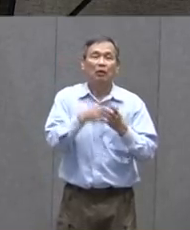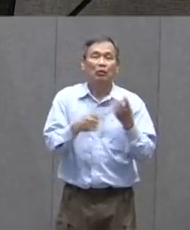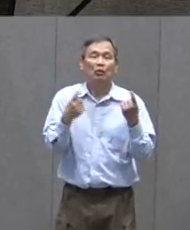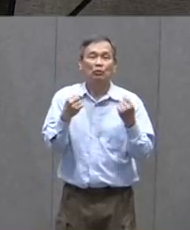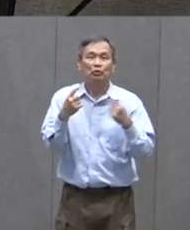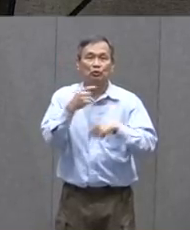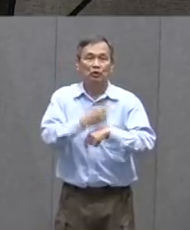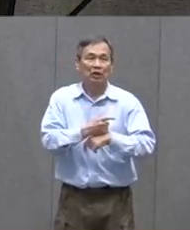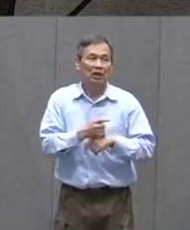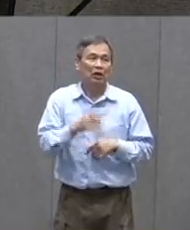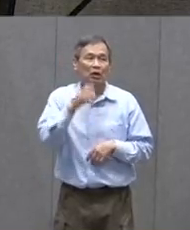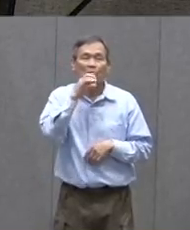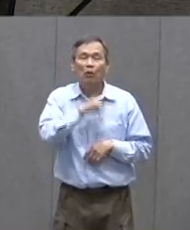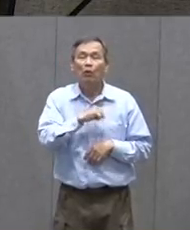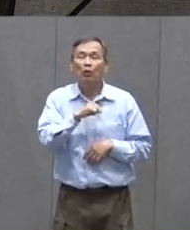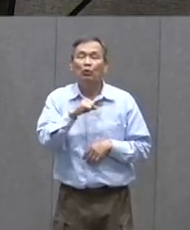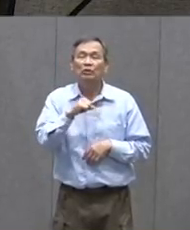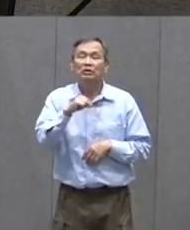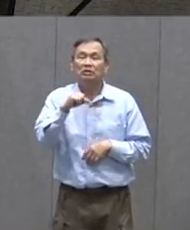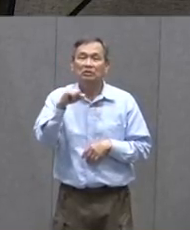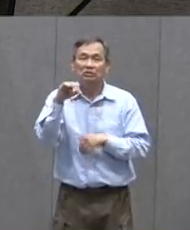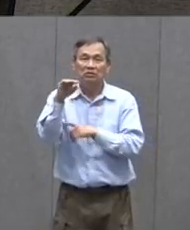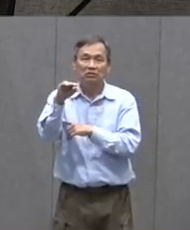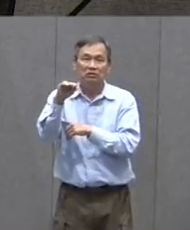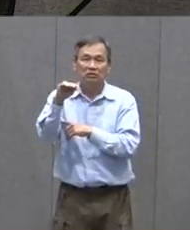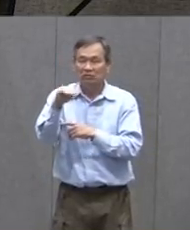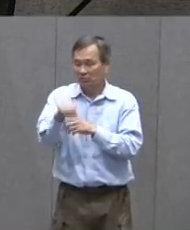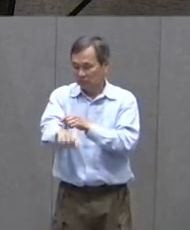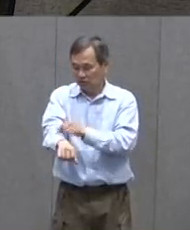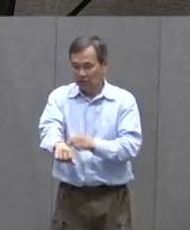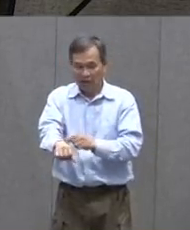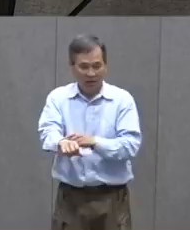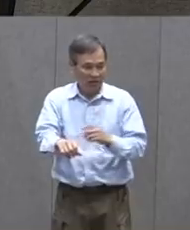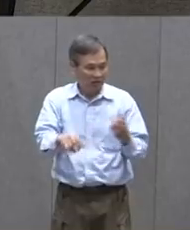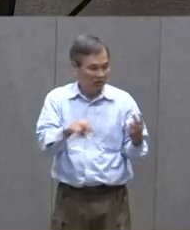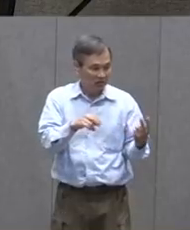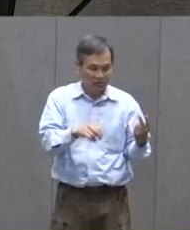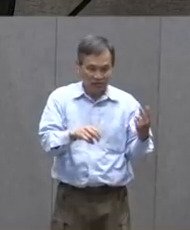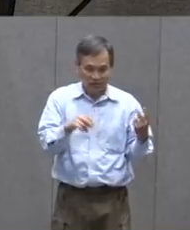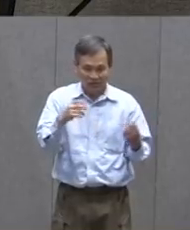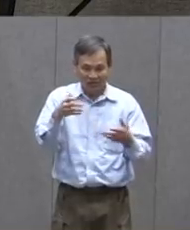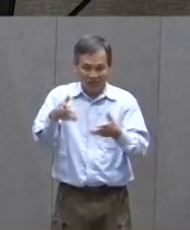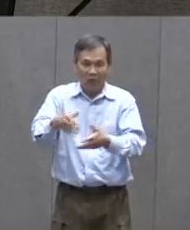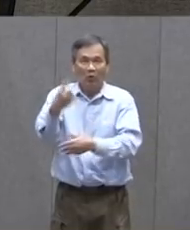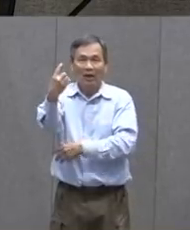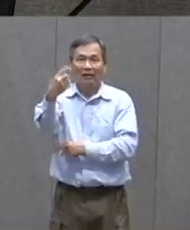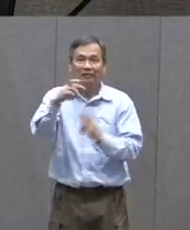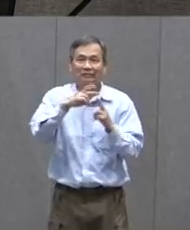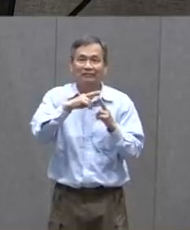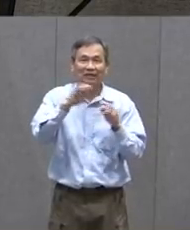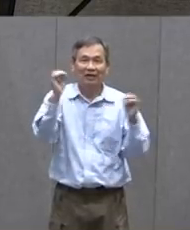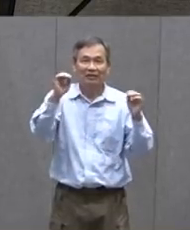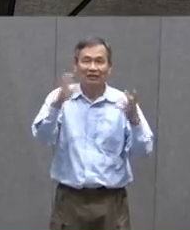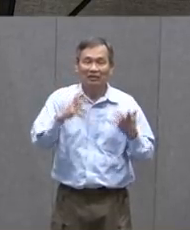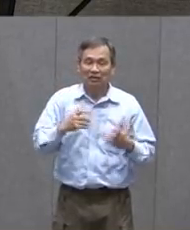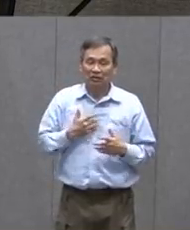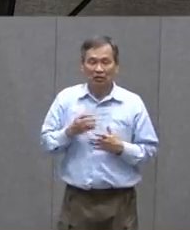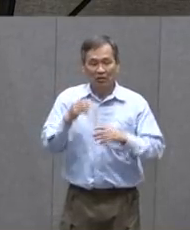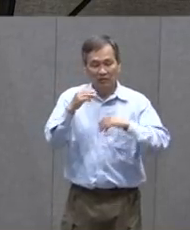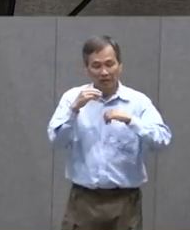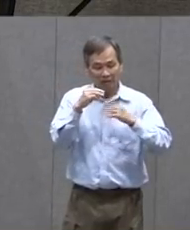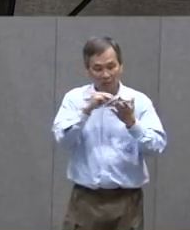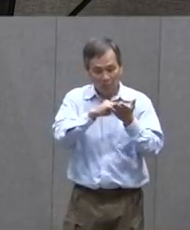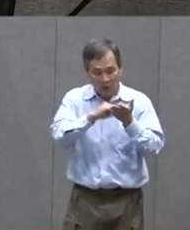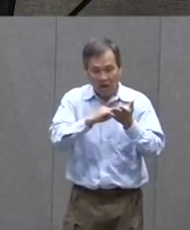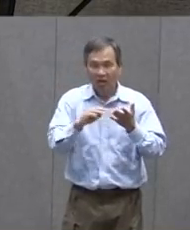Out of an Old sock That didn't Have a partner In the wash We made a Snake Using markers And a little Bit of paper To make a